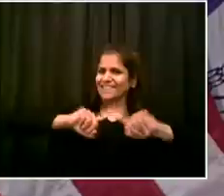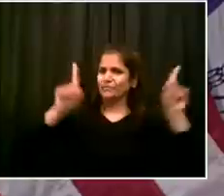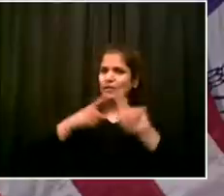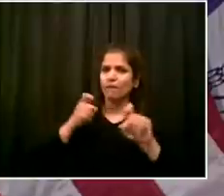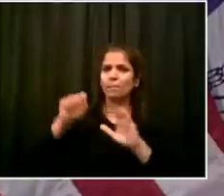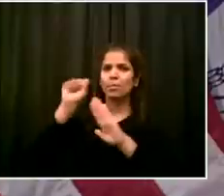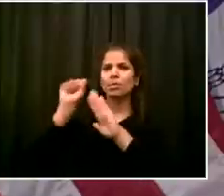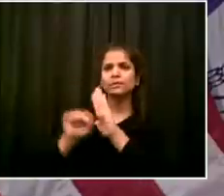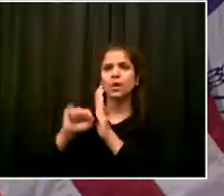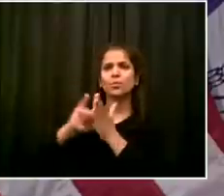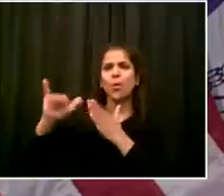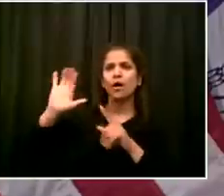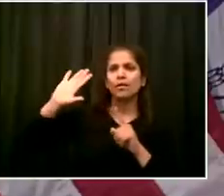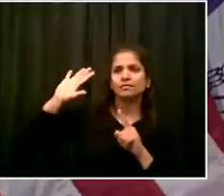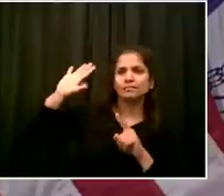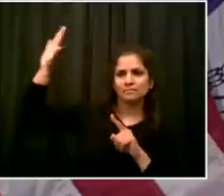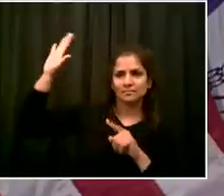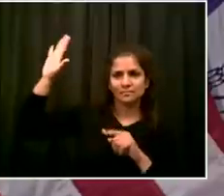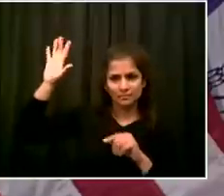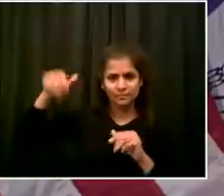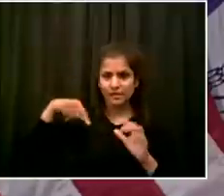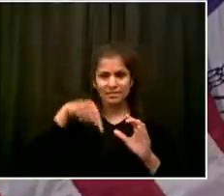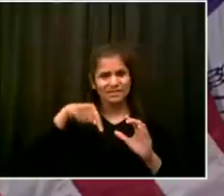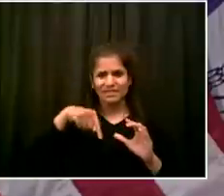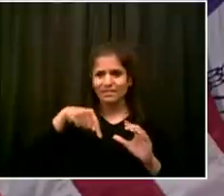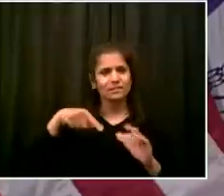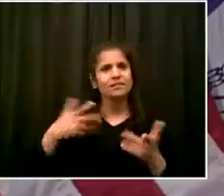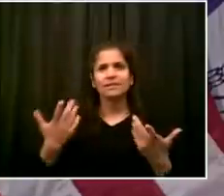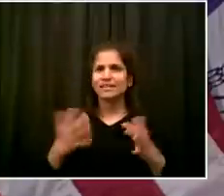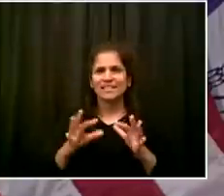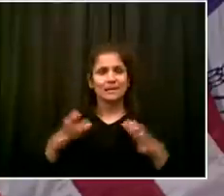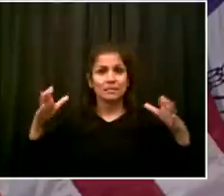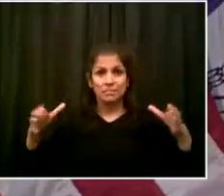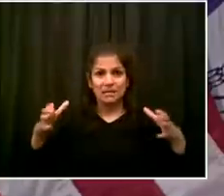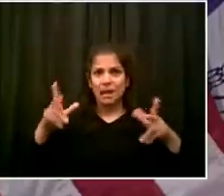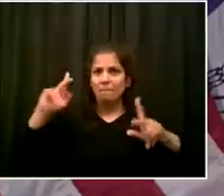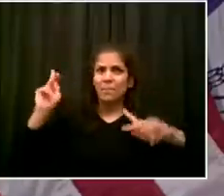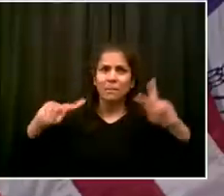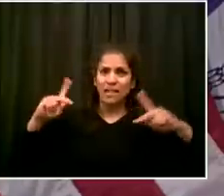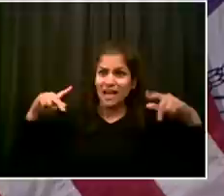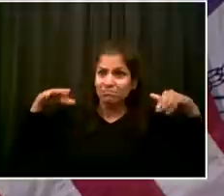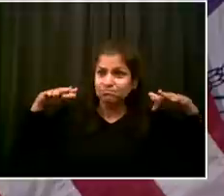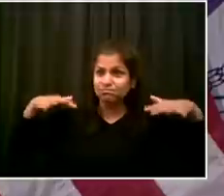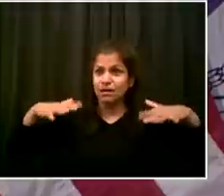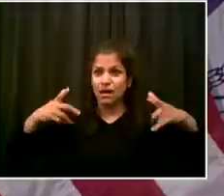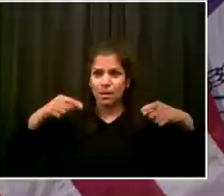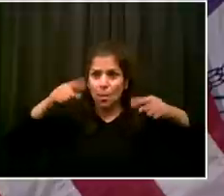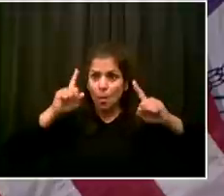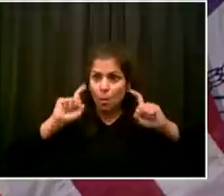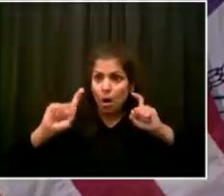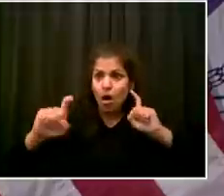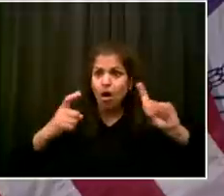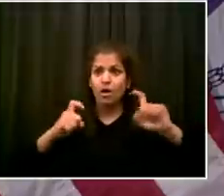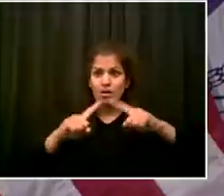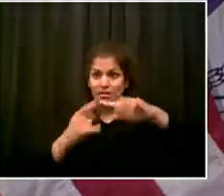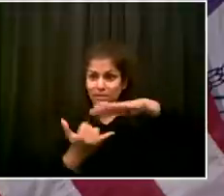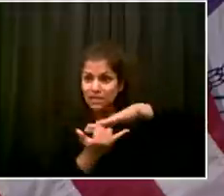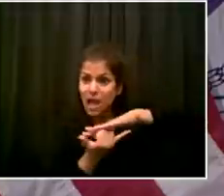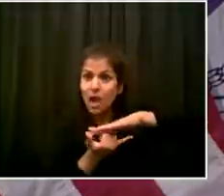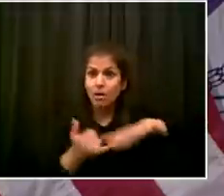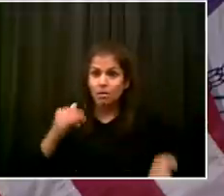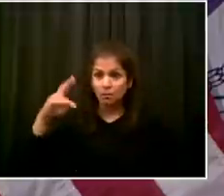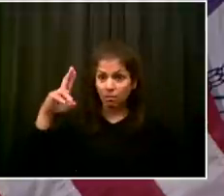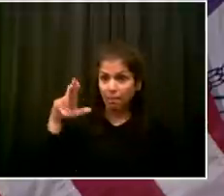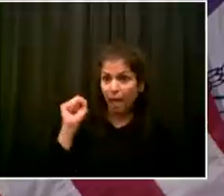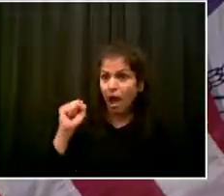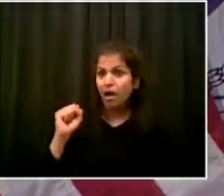categories. Timing, Julia, you know, I'm saying first half of June, I'm obviously giving a little bit of range there,